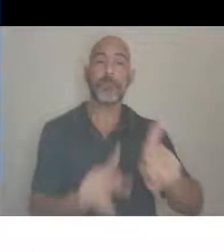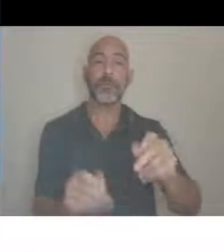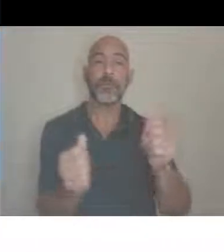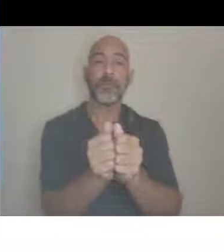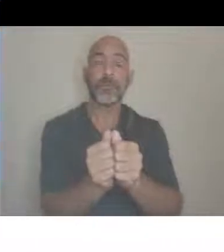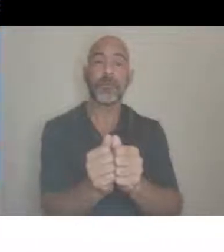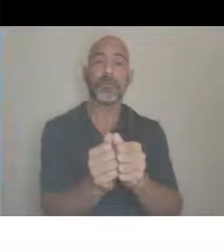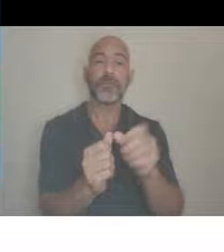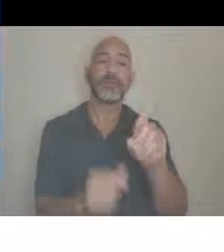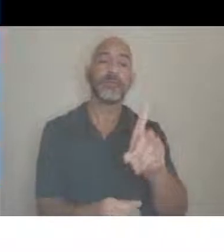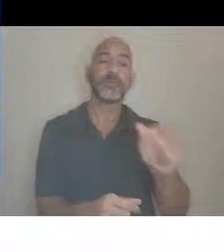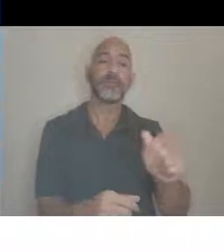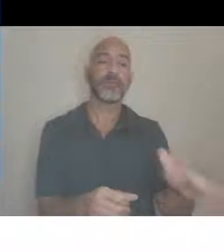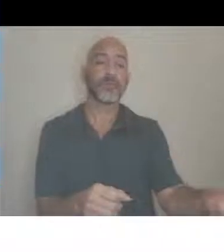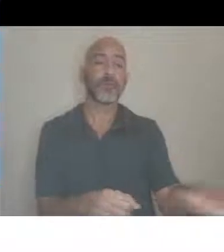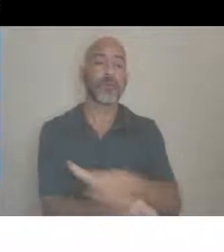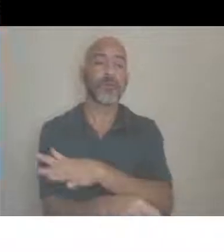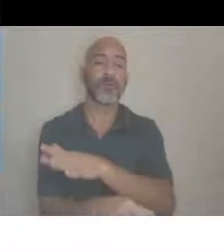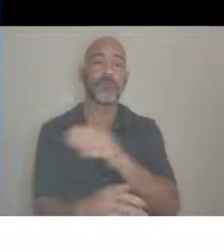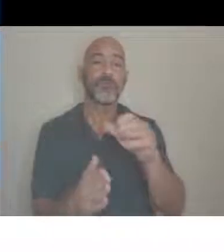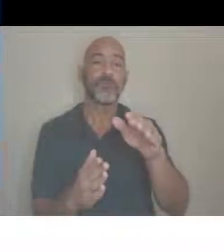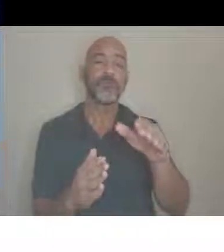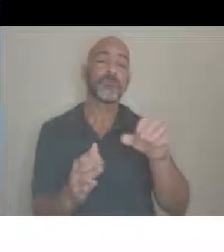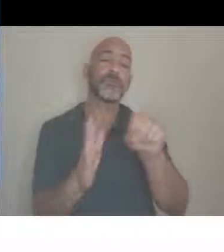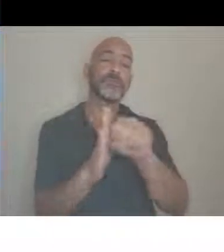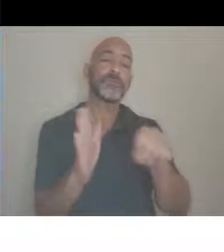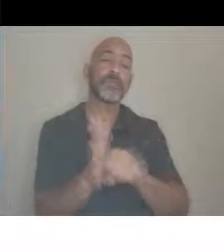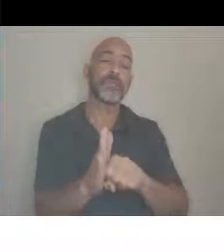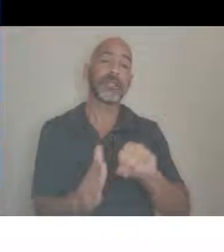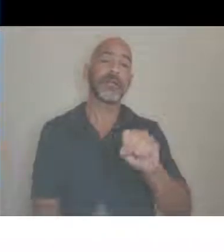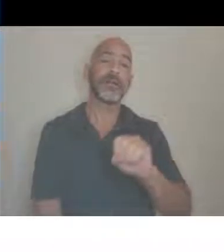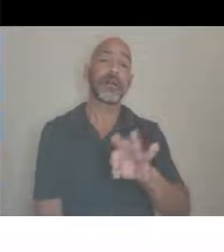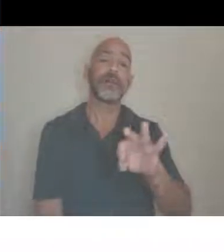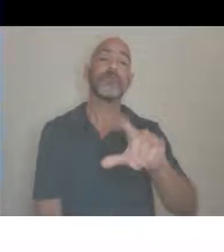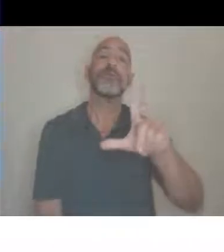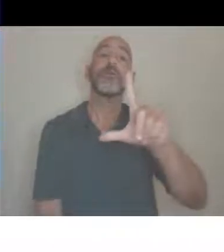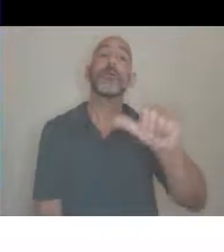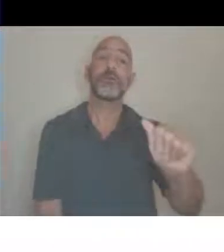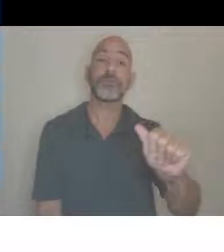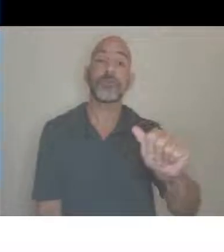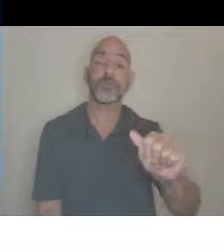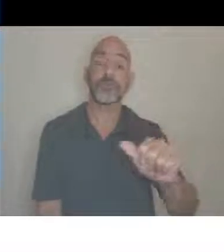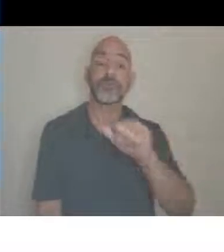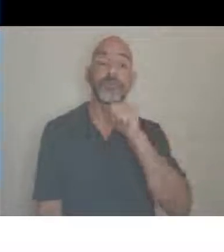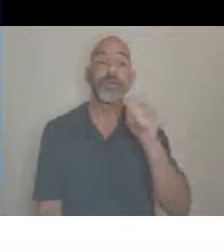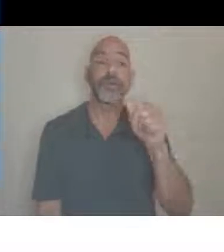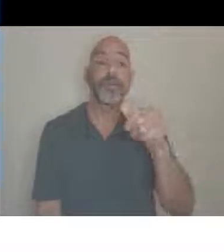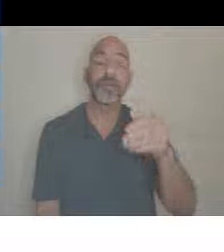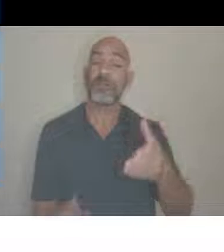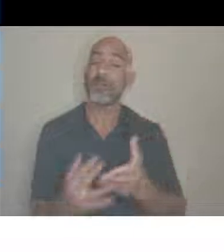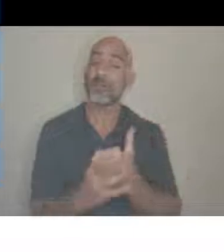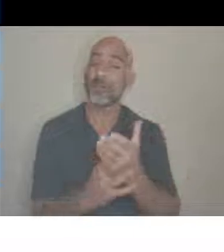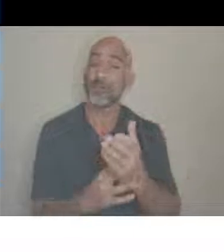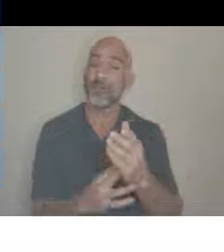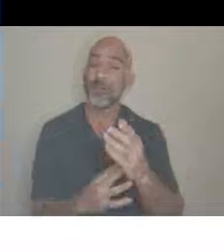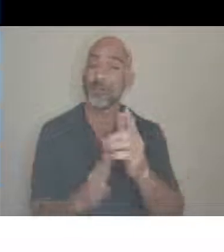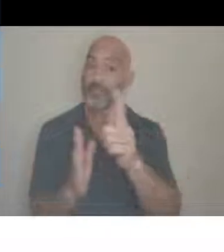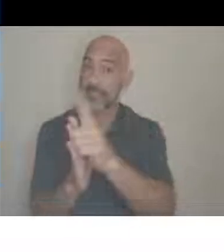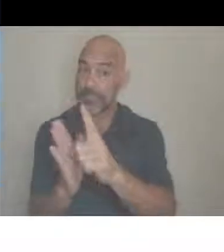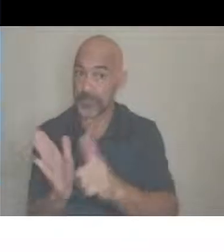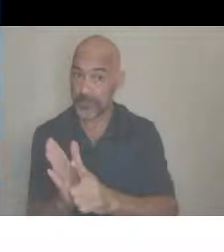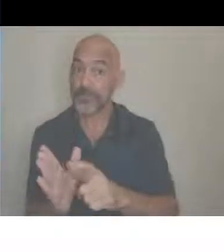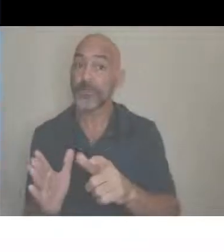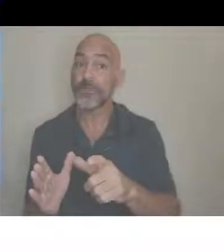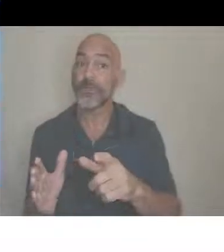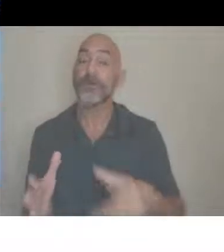And we do that not just through our legal advocacy, but also through policy and programs